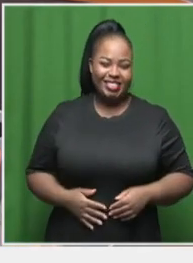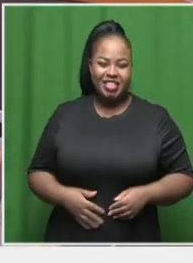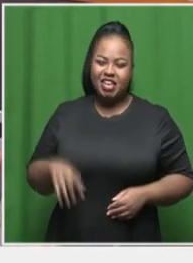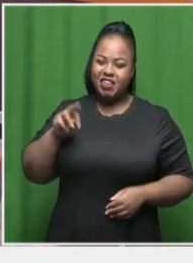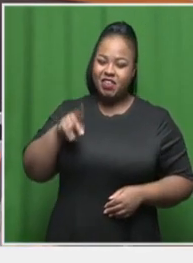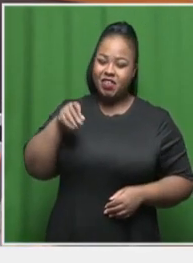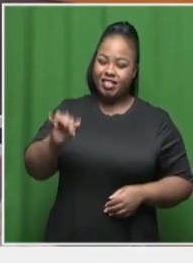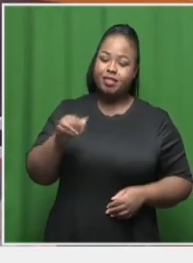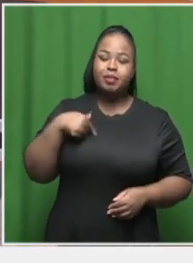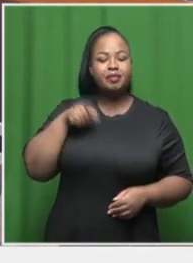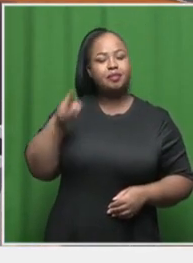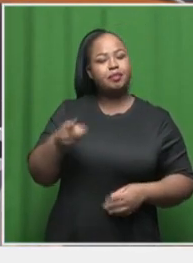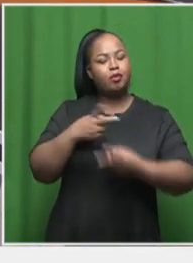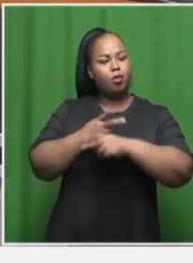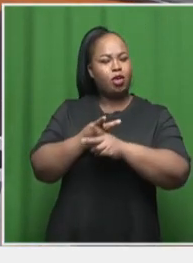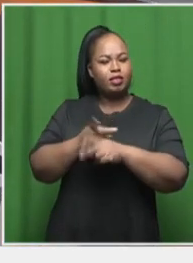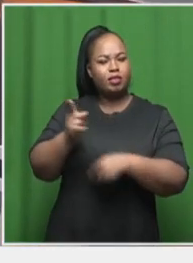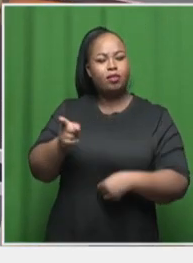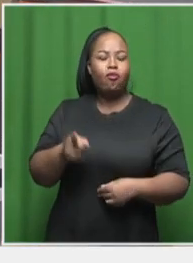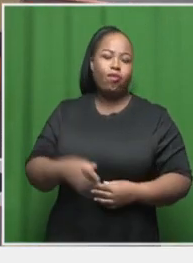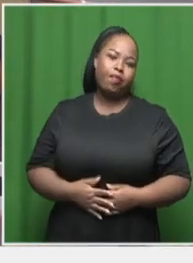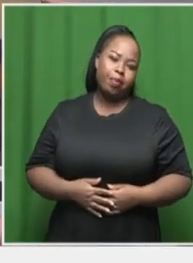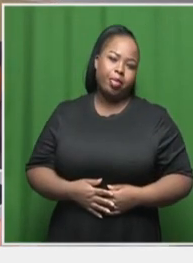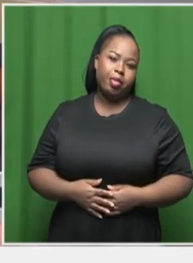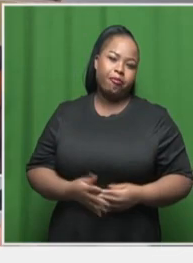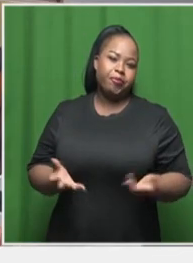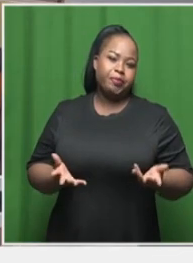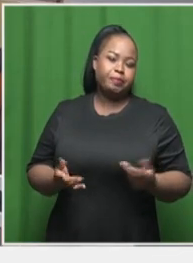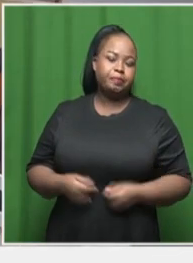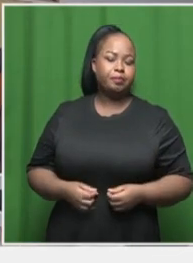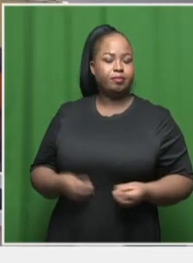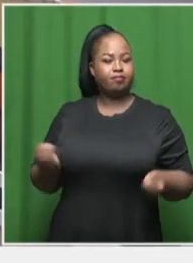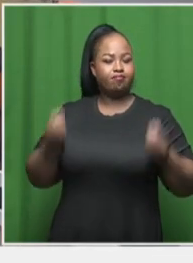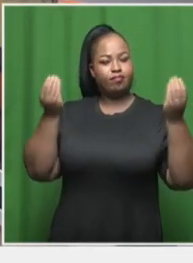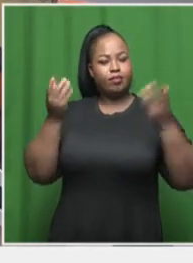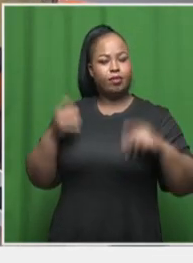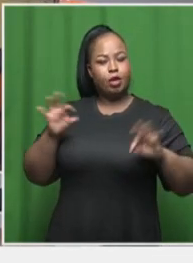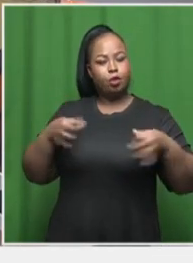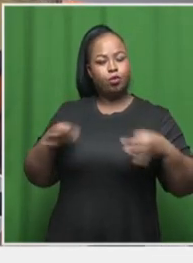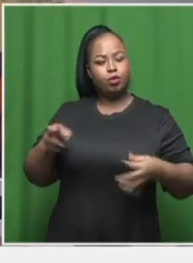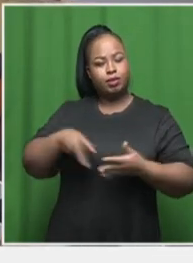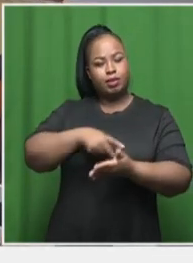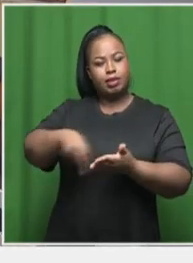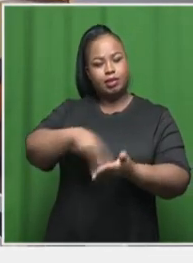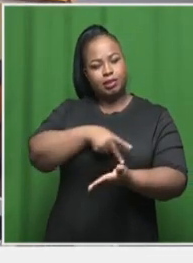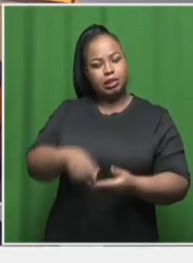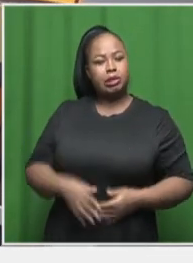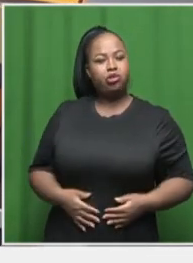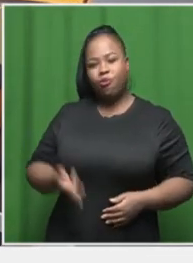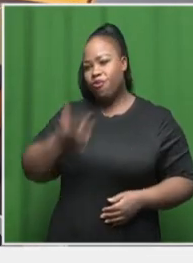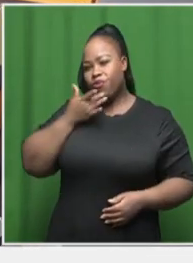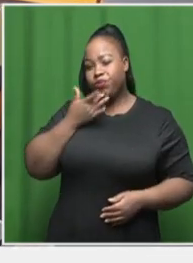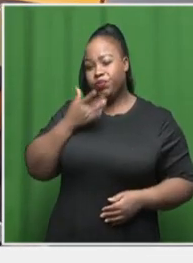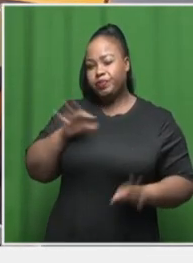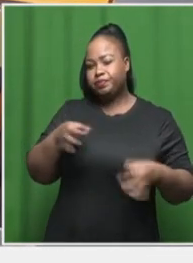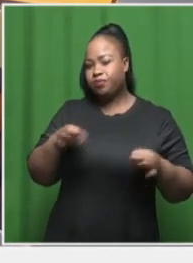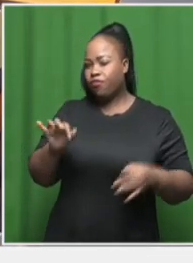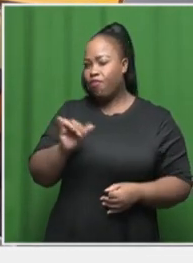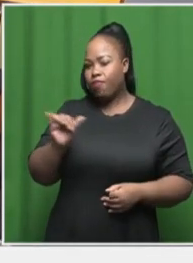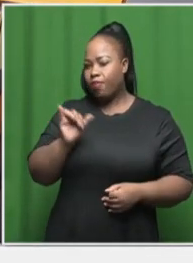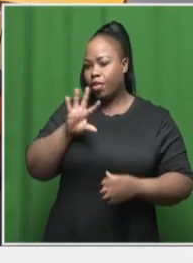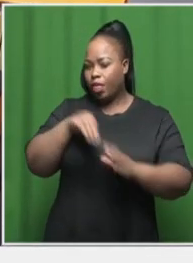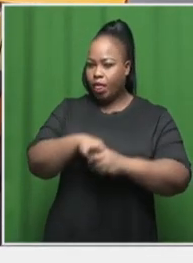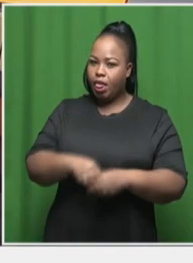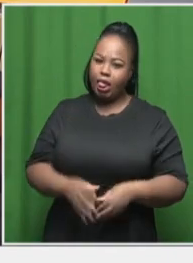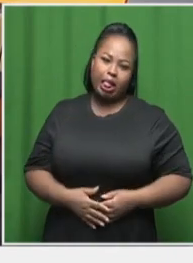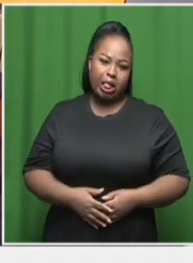This is a production. I mean, it's one of those that's filled with the color music dance. So which are some of the favorite songs that are included?